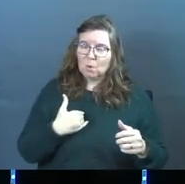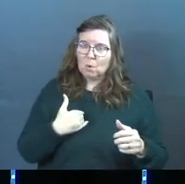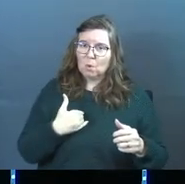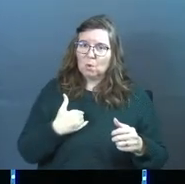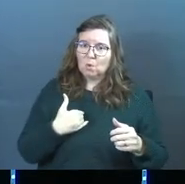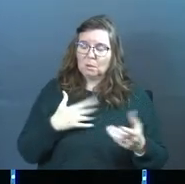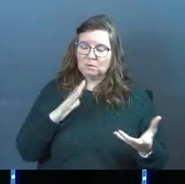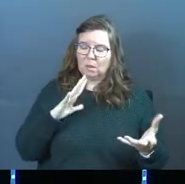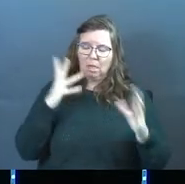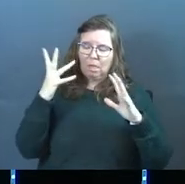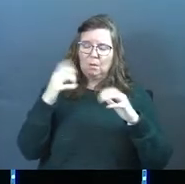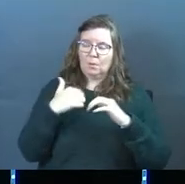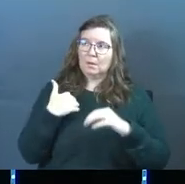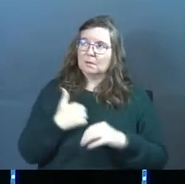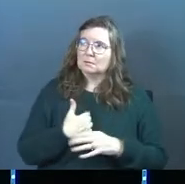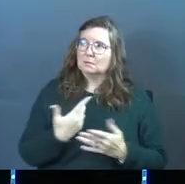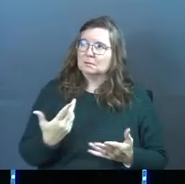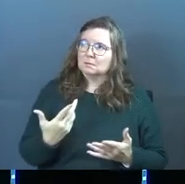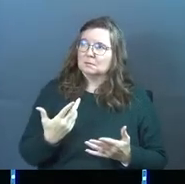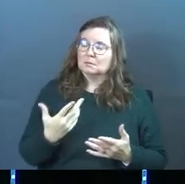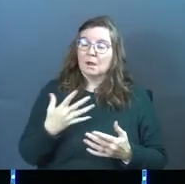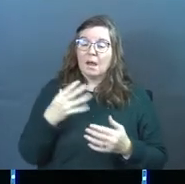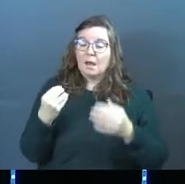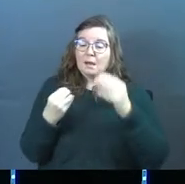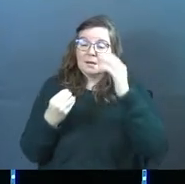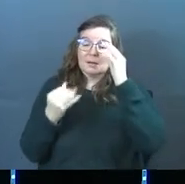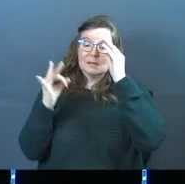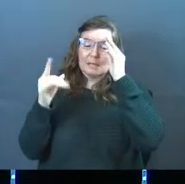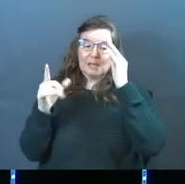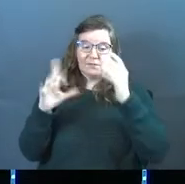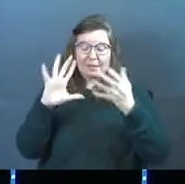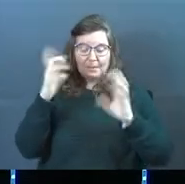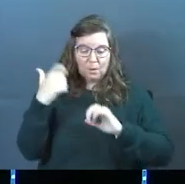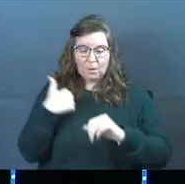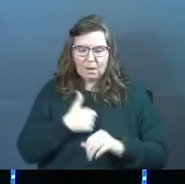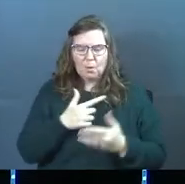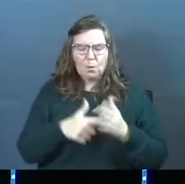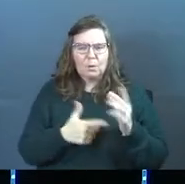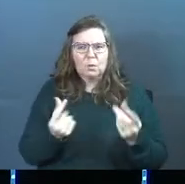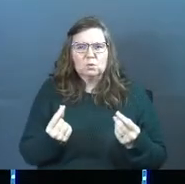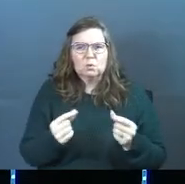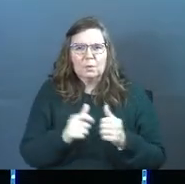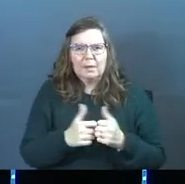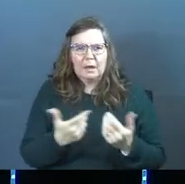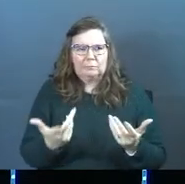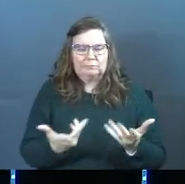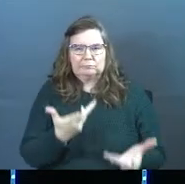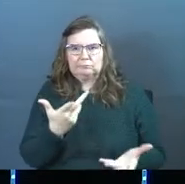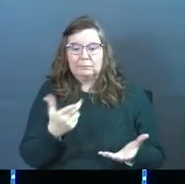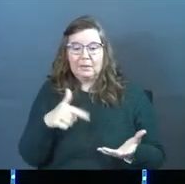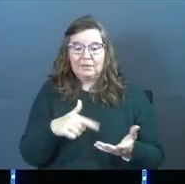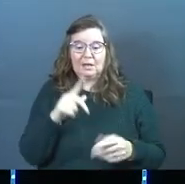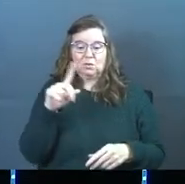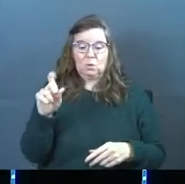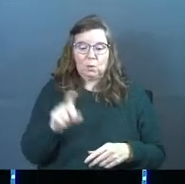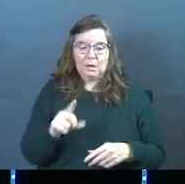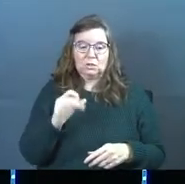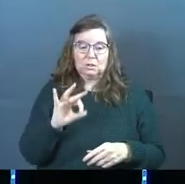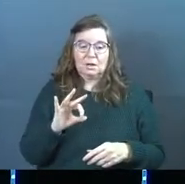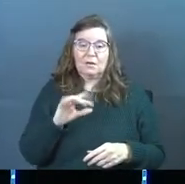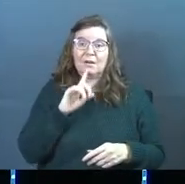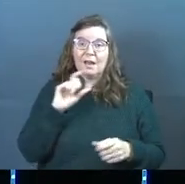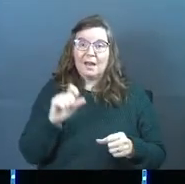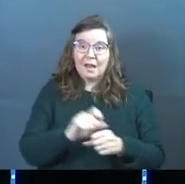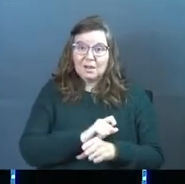to mess with us? And if he does mess with us, what are we supposed to do? These are the questions of